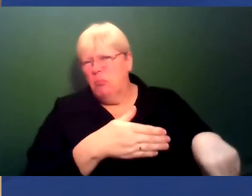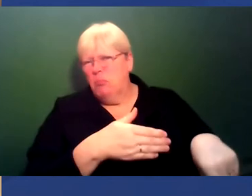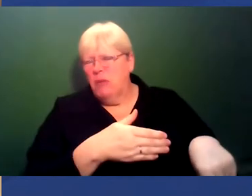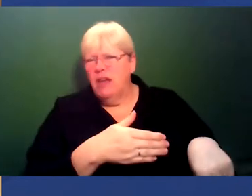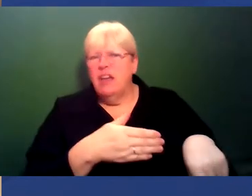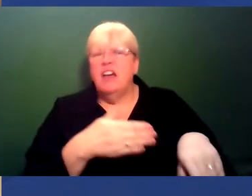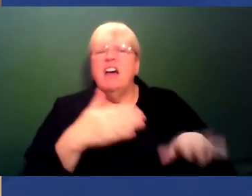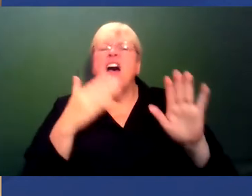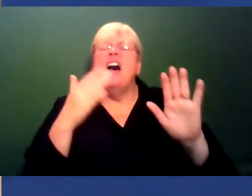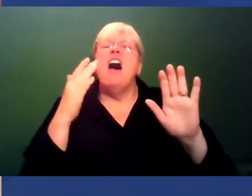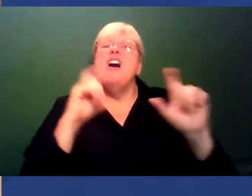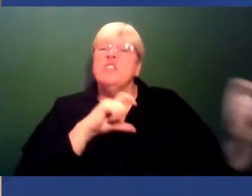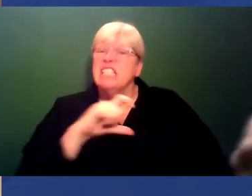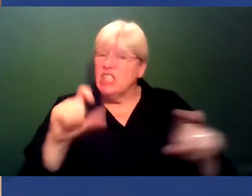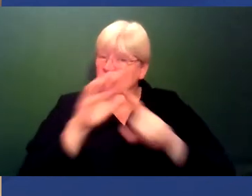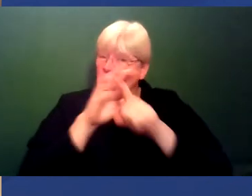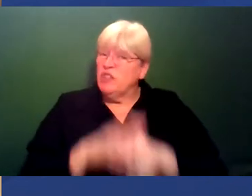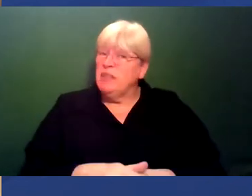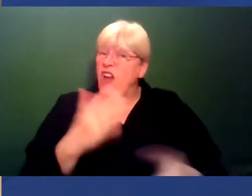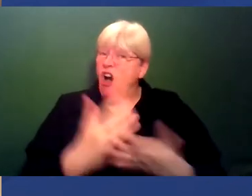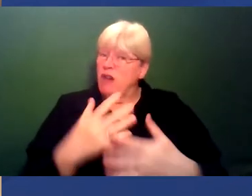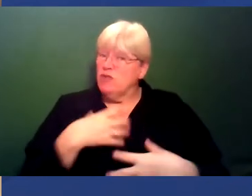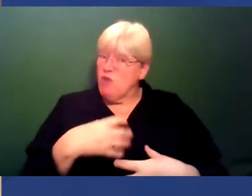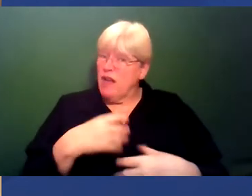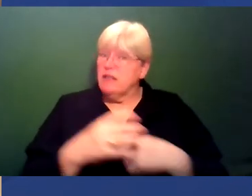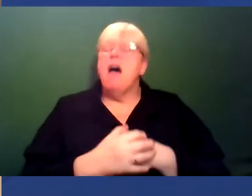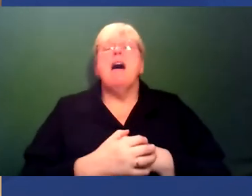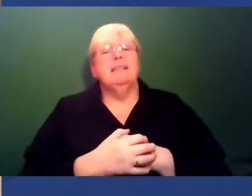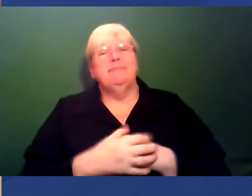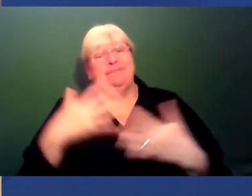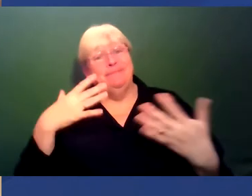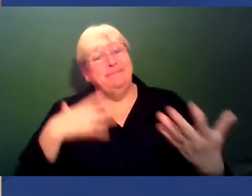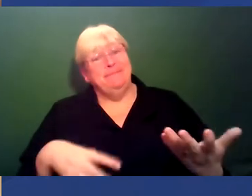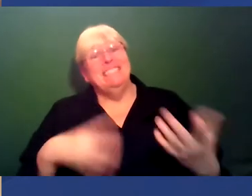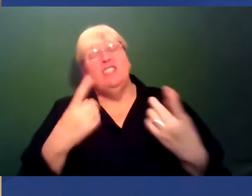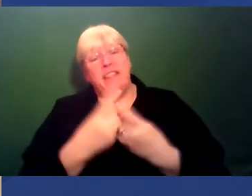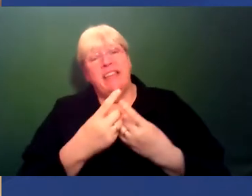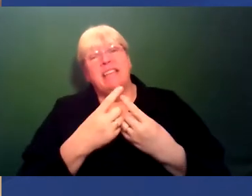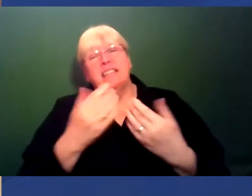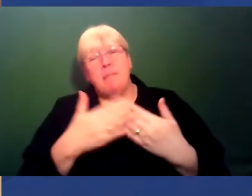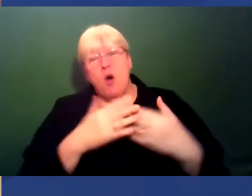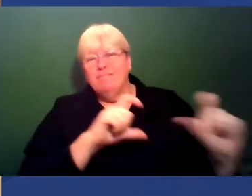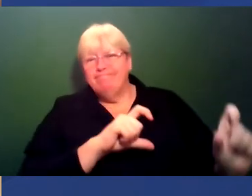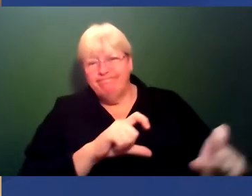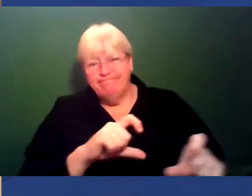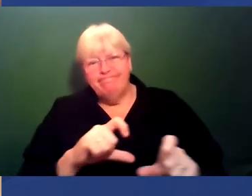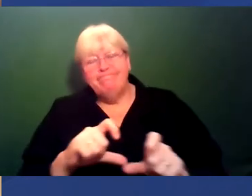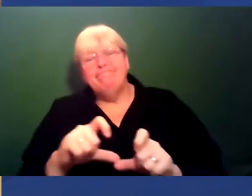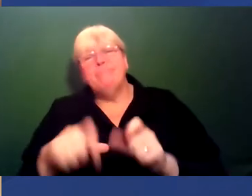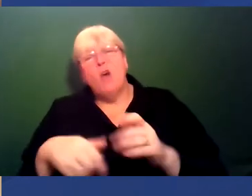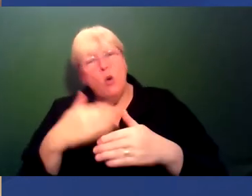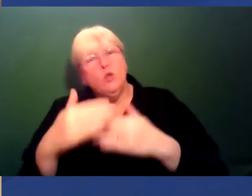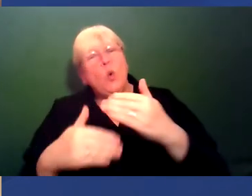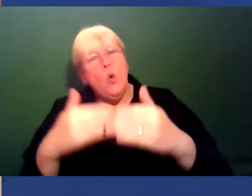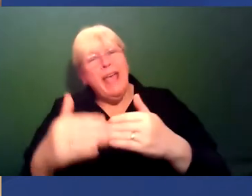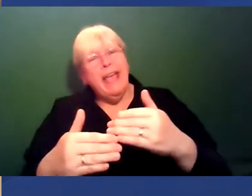oh, it's, oh, there's still discrimination. I'm really surprised. And, and, you we need to have things which are more sustained and we need, we need Black History Month if it's going to